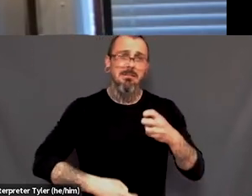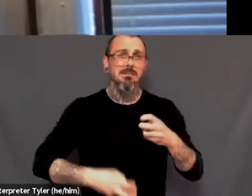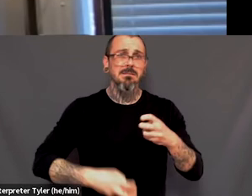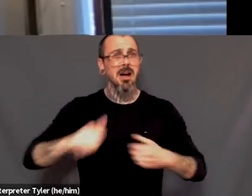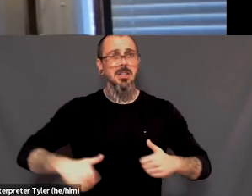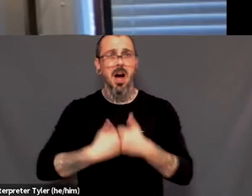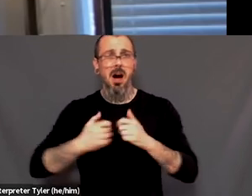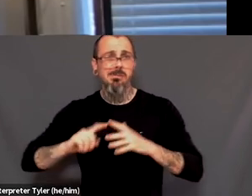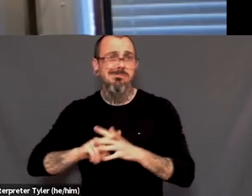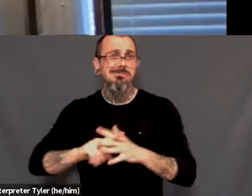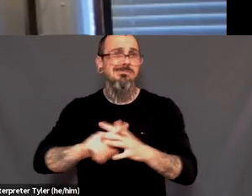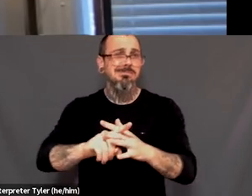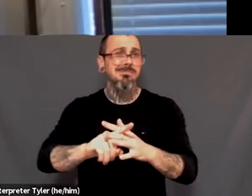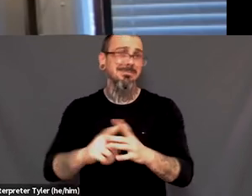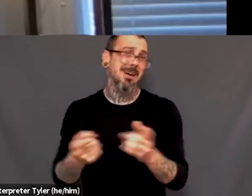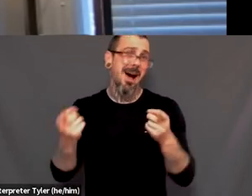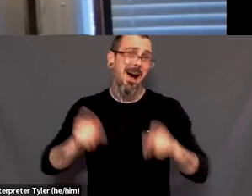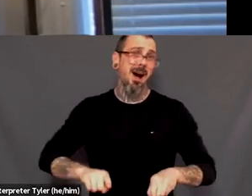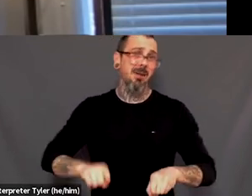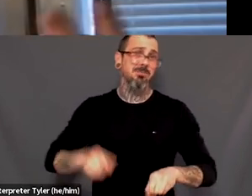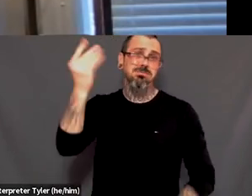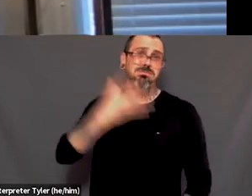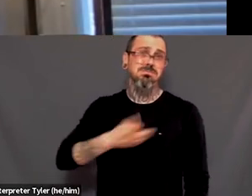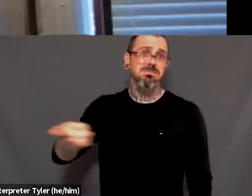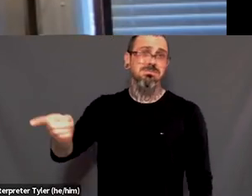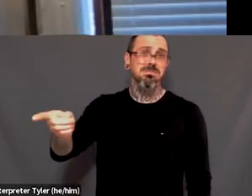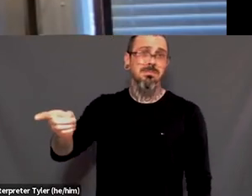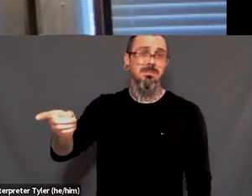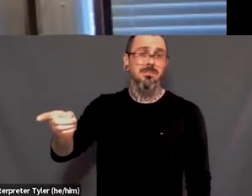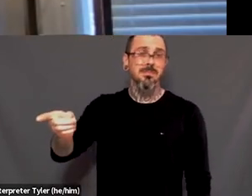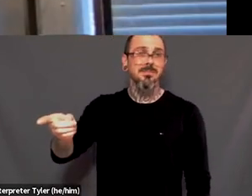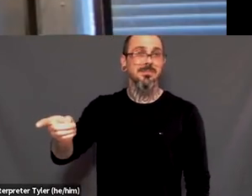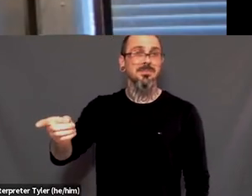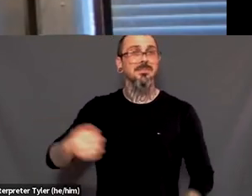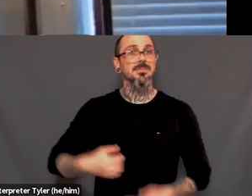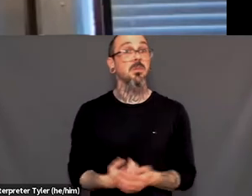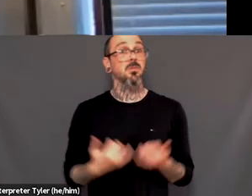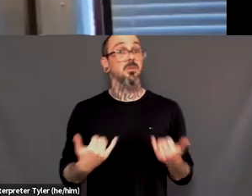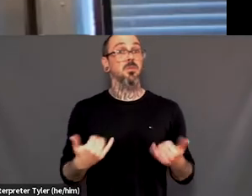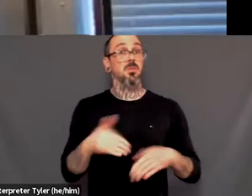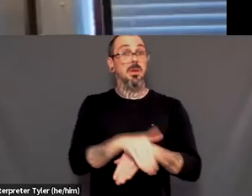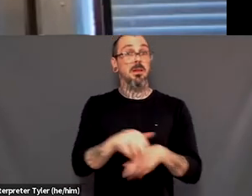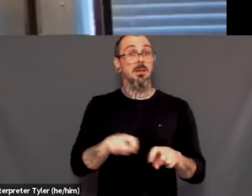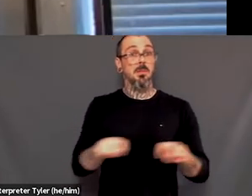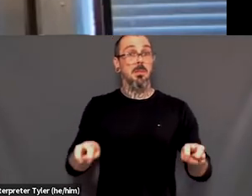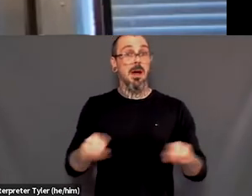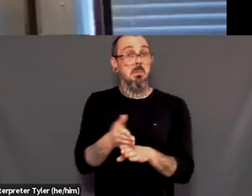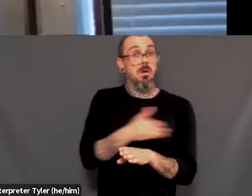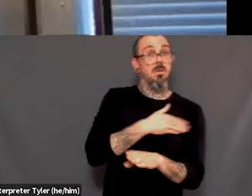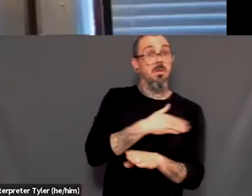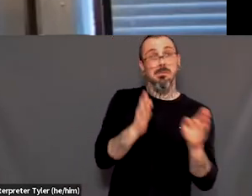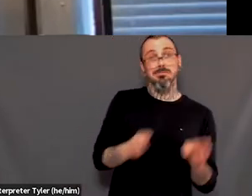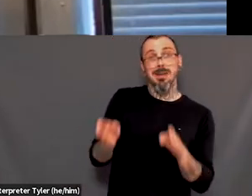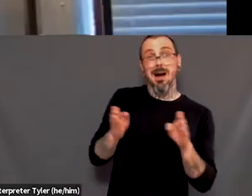Like when I was, uh, conjuring up, uh, ideas for this, uh, panel, I've, a lot of youth